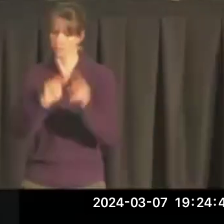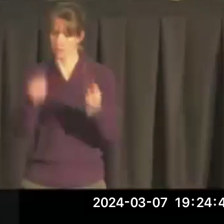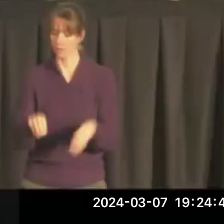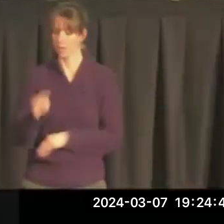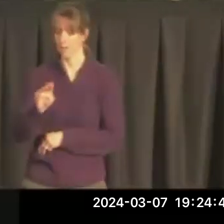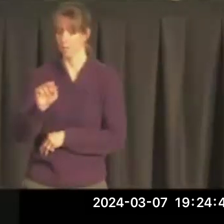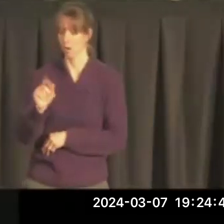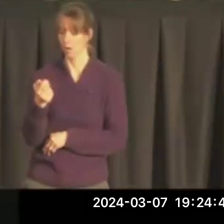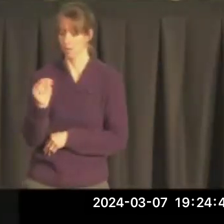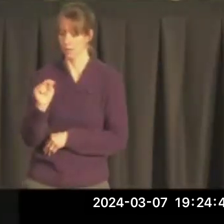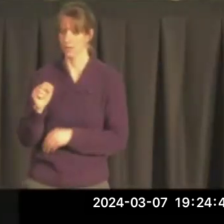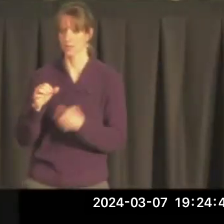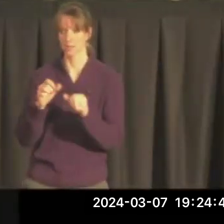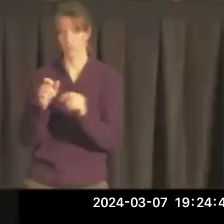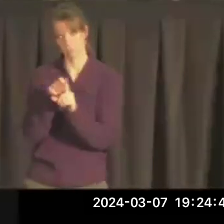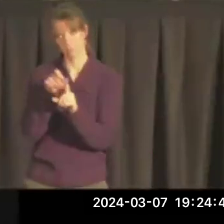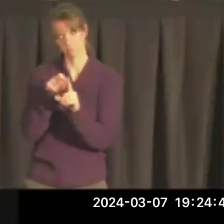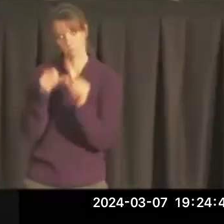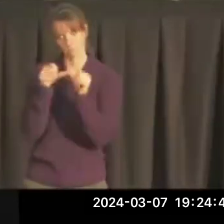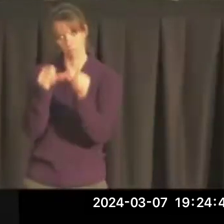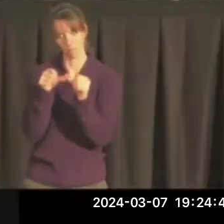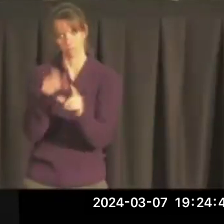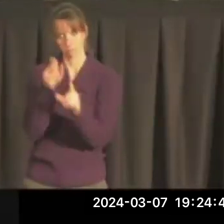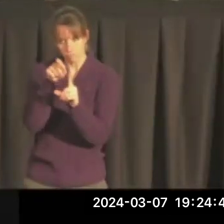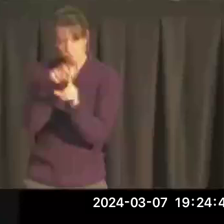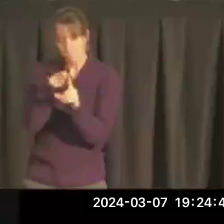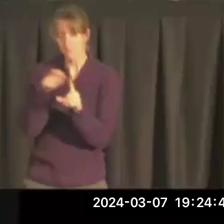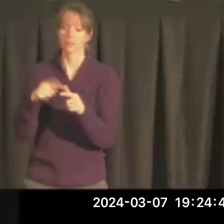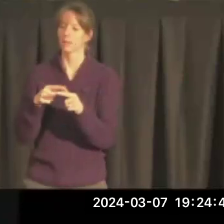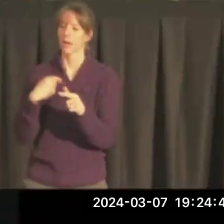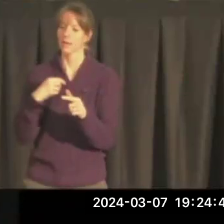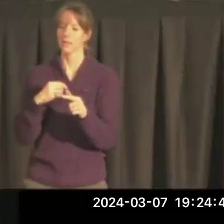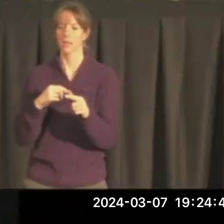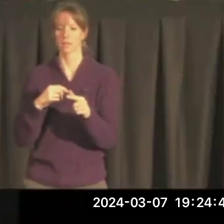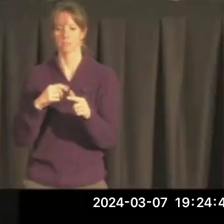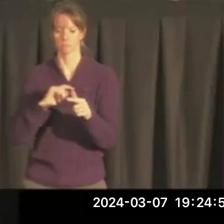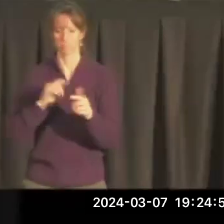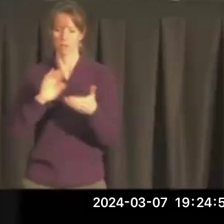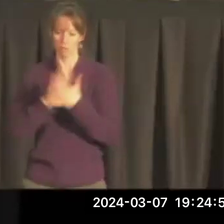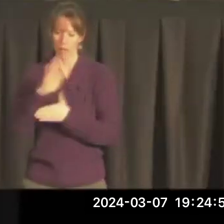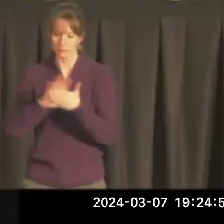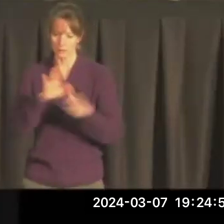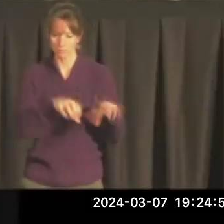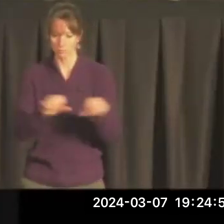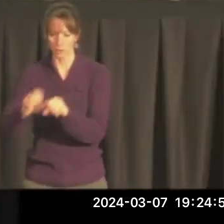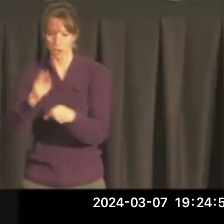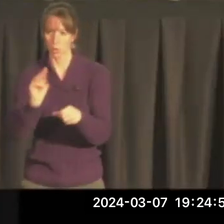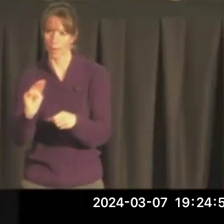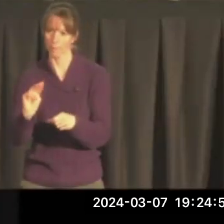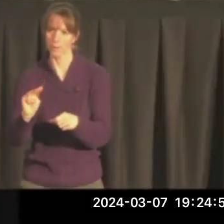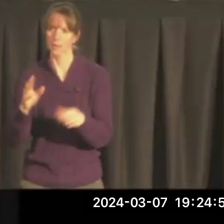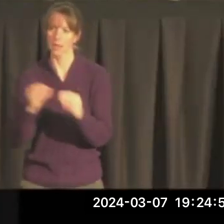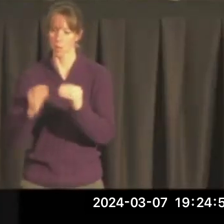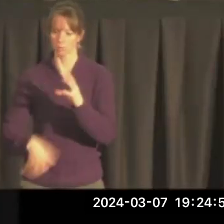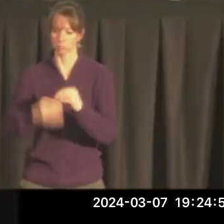Maureen kept on after me. I took some correspondence courses and summer course at the U of M to earn additional